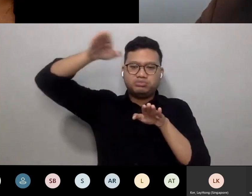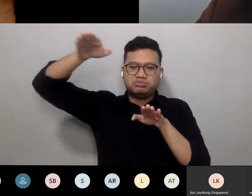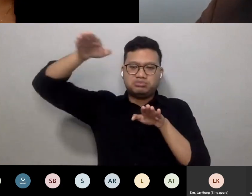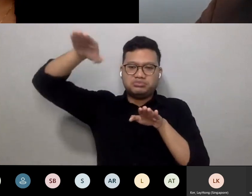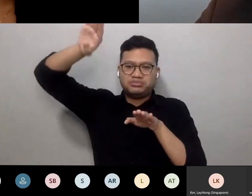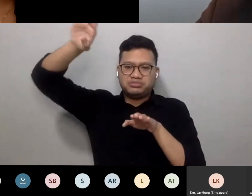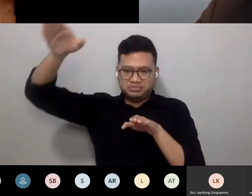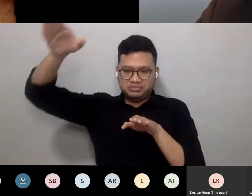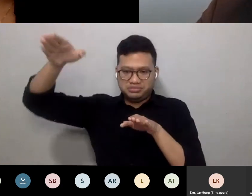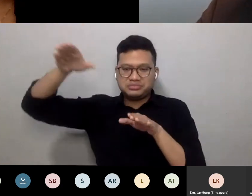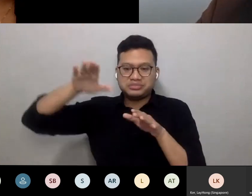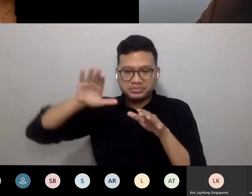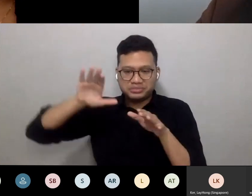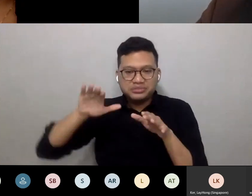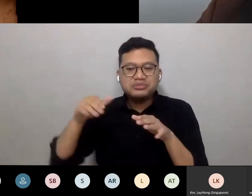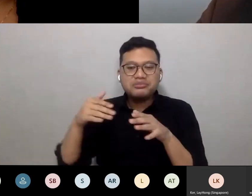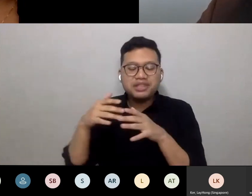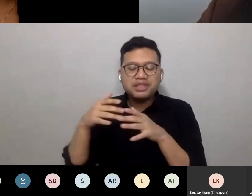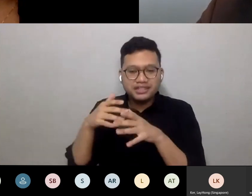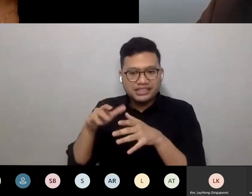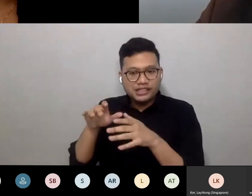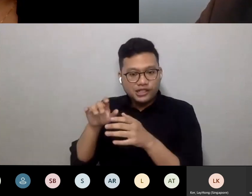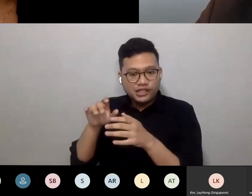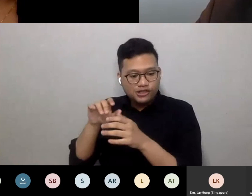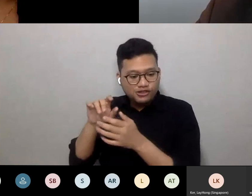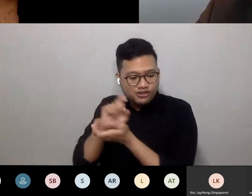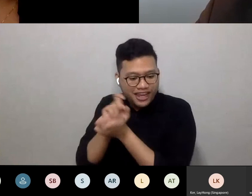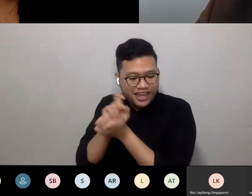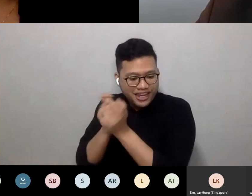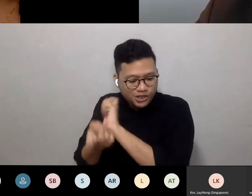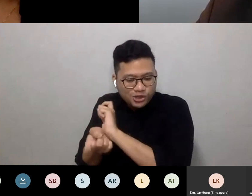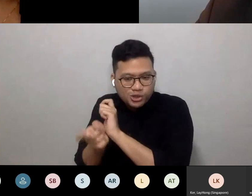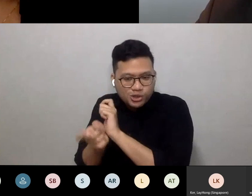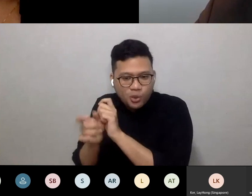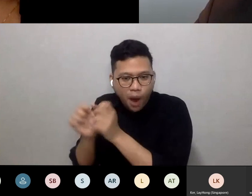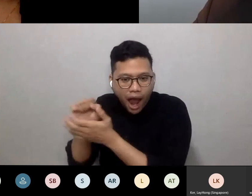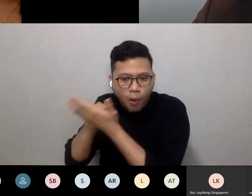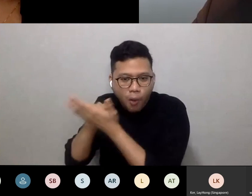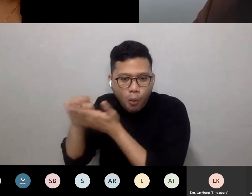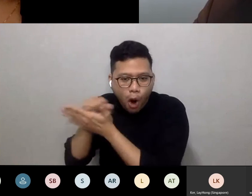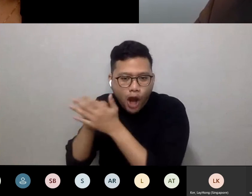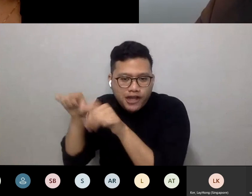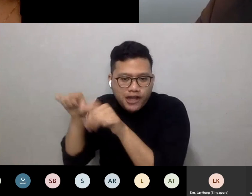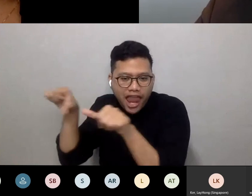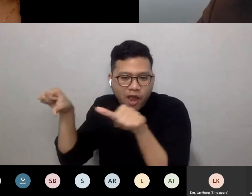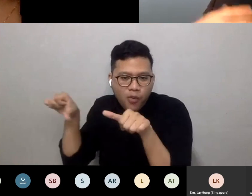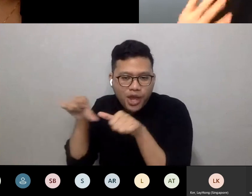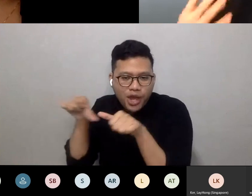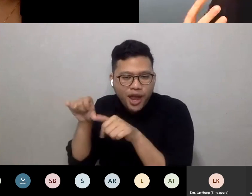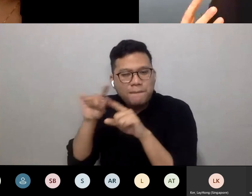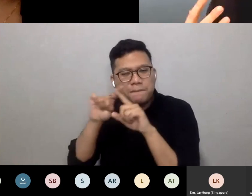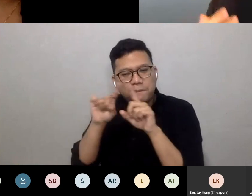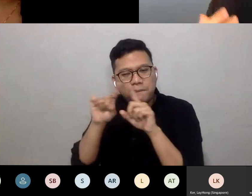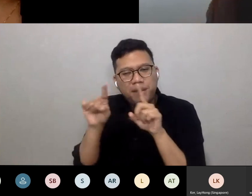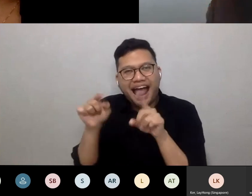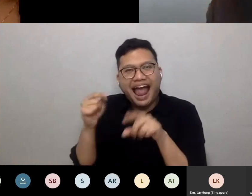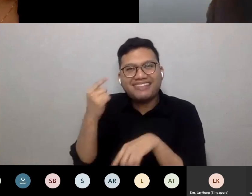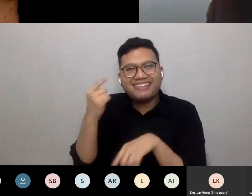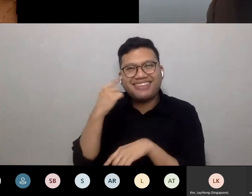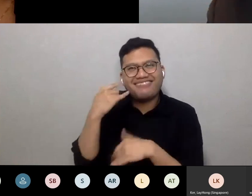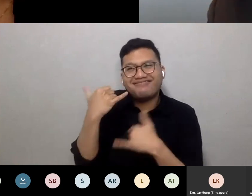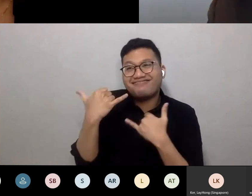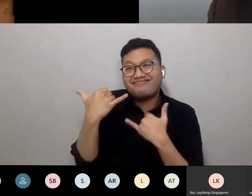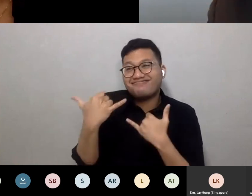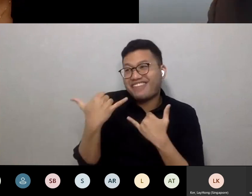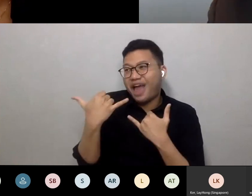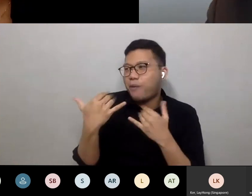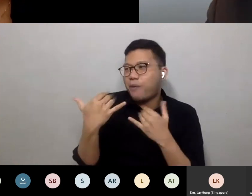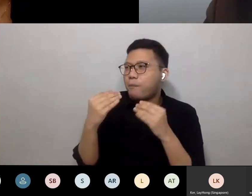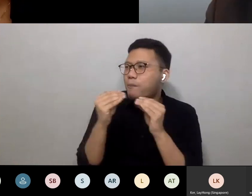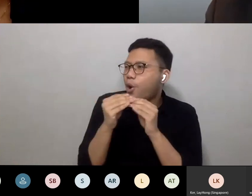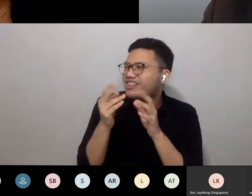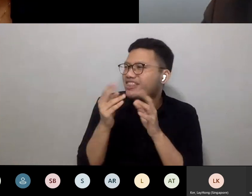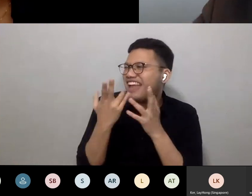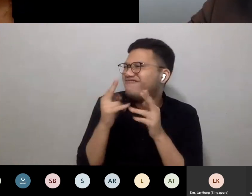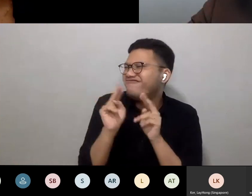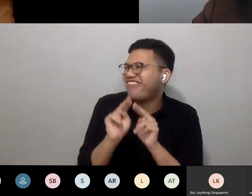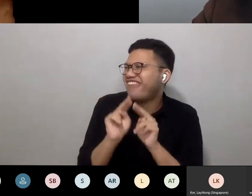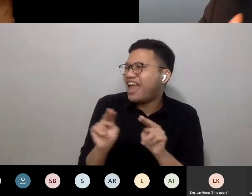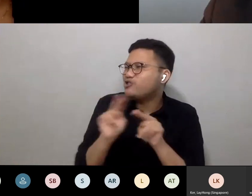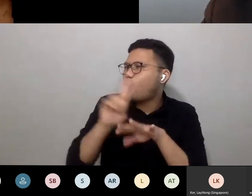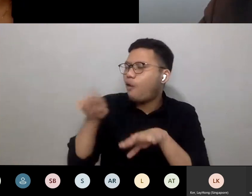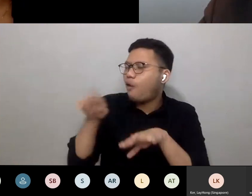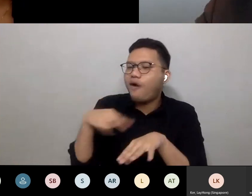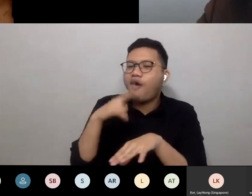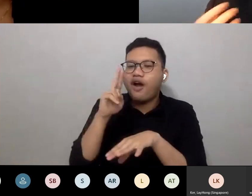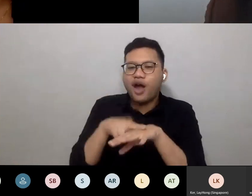allow you to be converting it into a washroom. But I think that there has been this almost innate programming within us to almost naturally